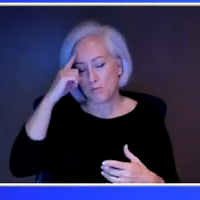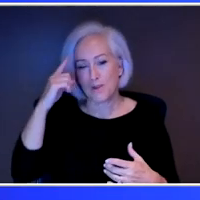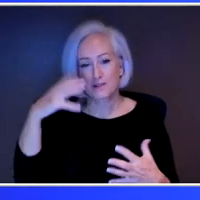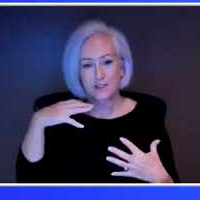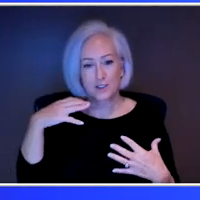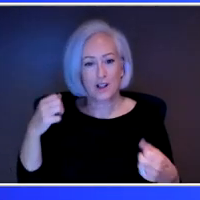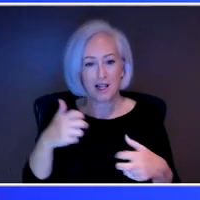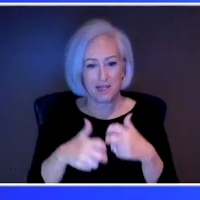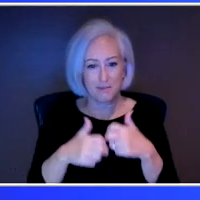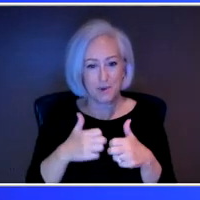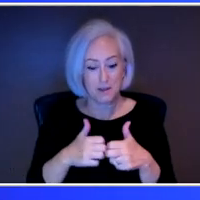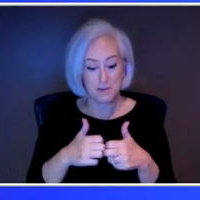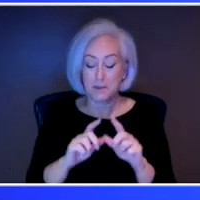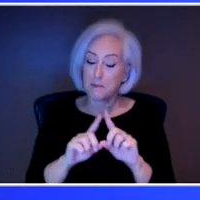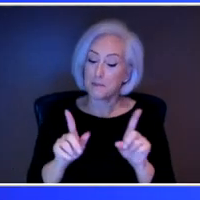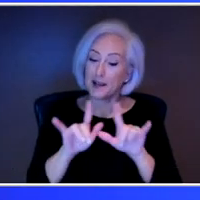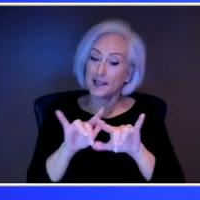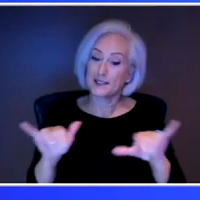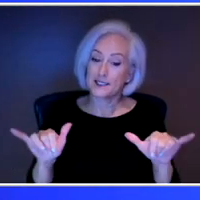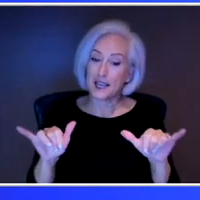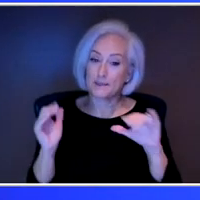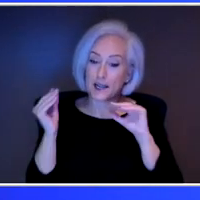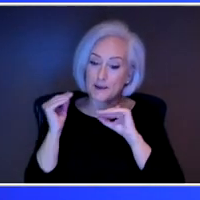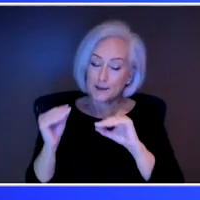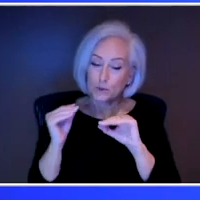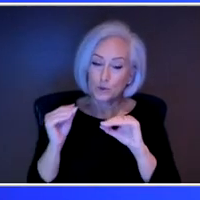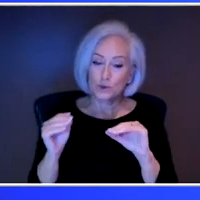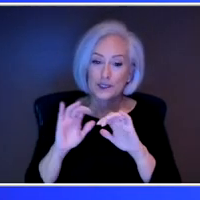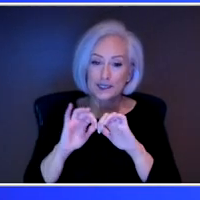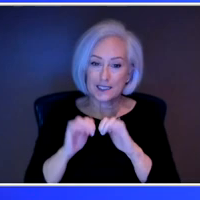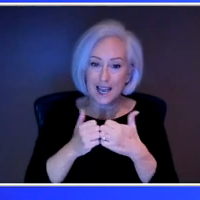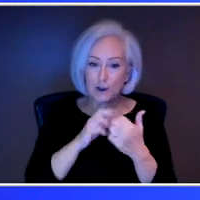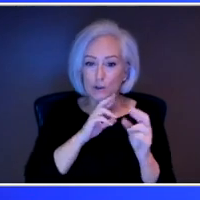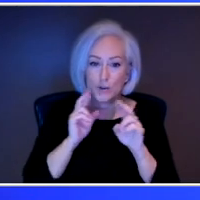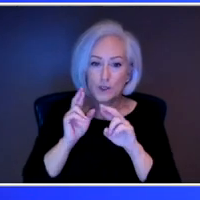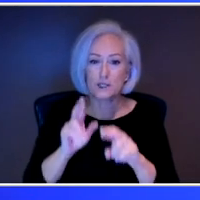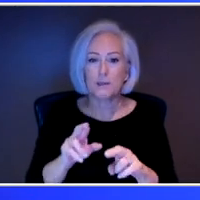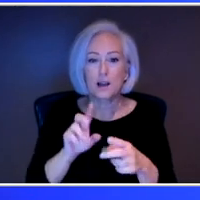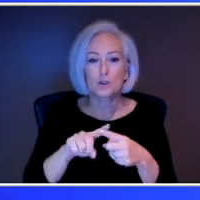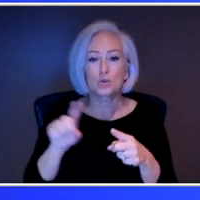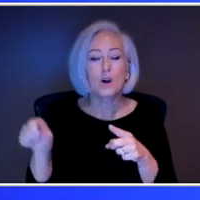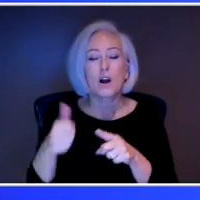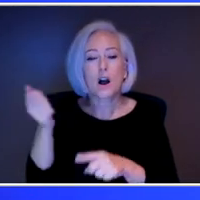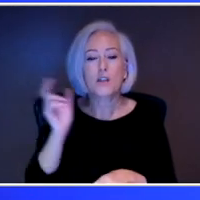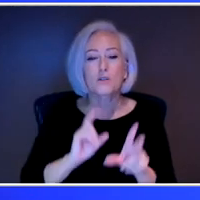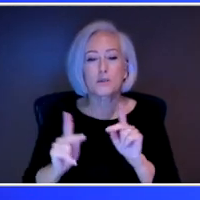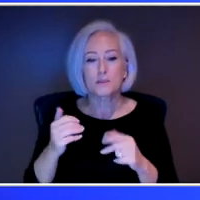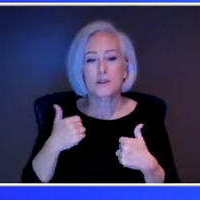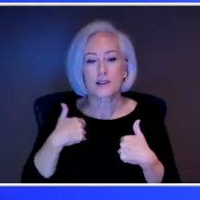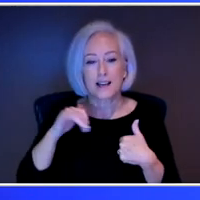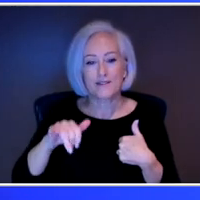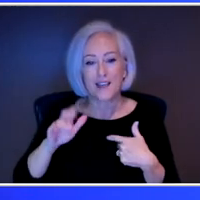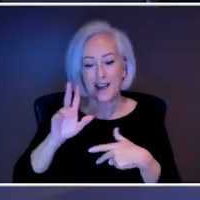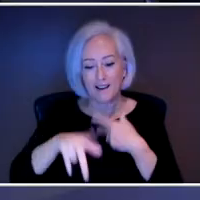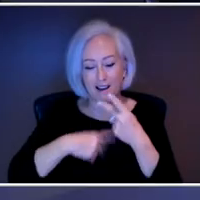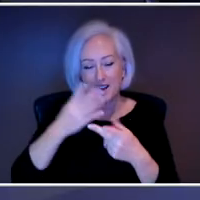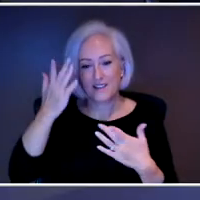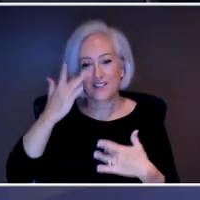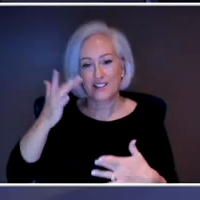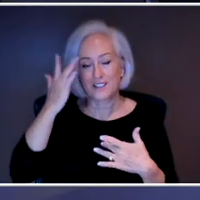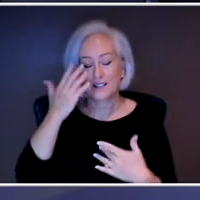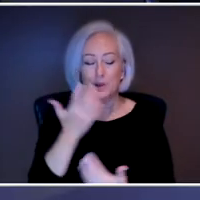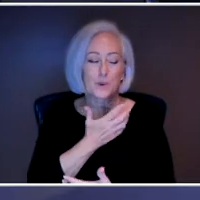same time to teach them how to respond to others that do have illness like that. Yeah. You have so much to teach.